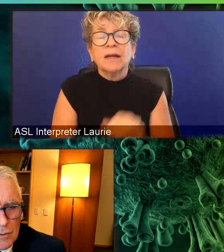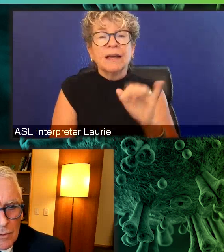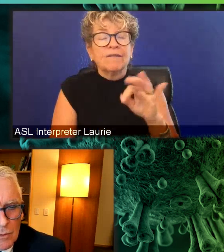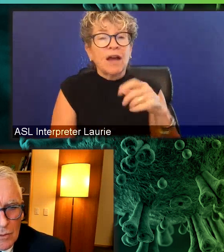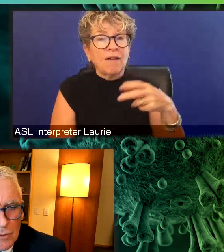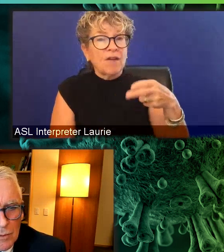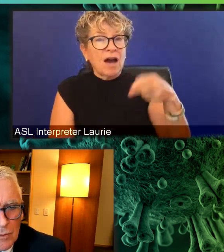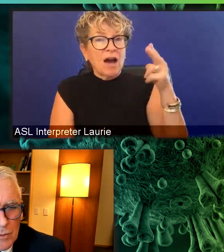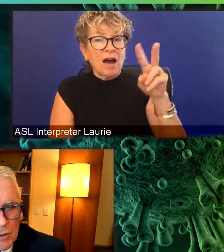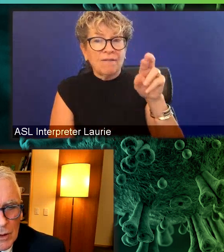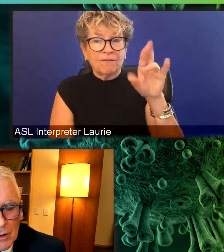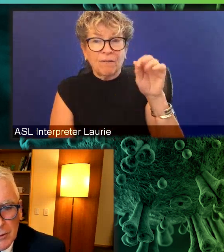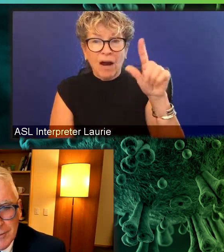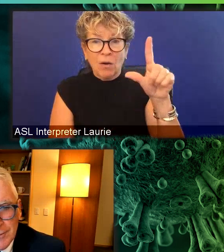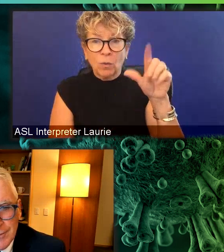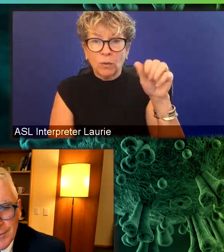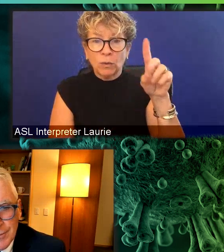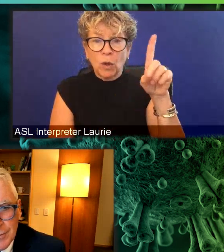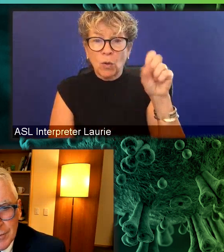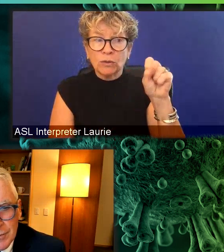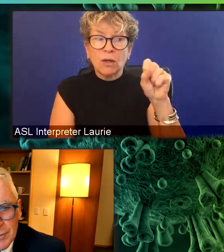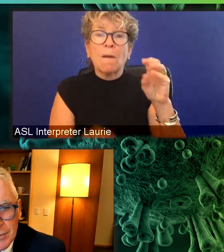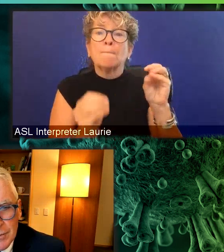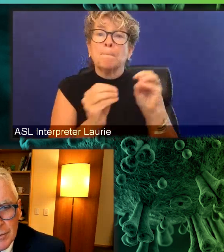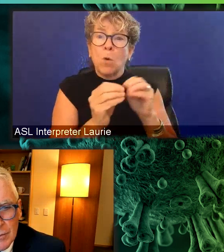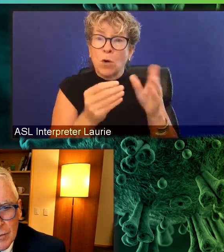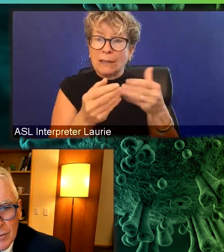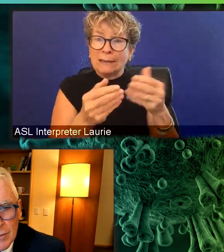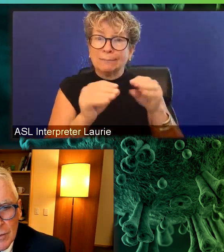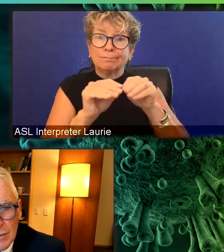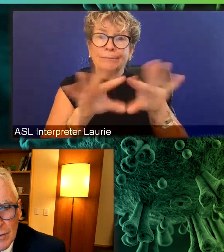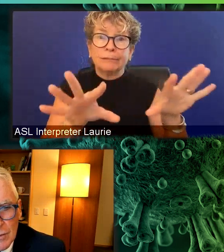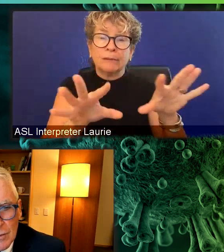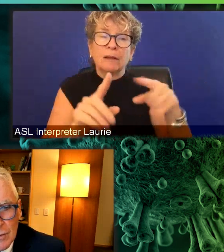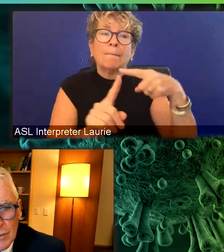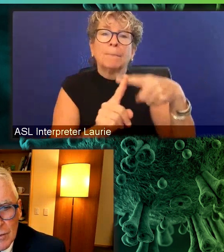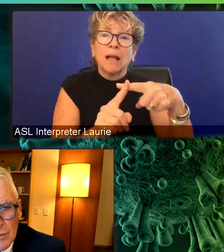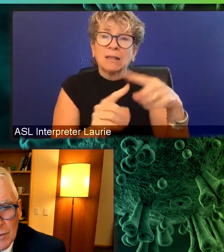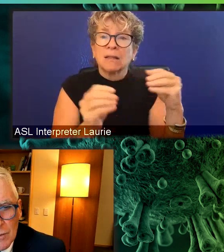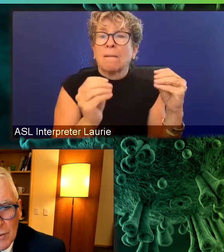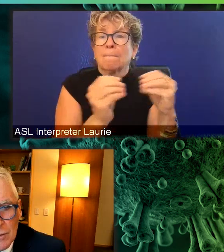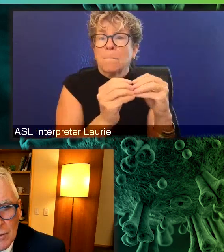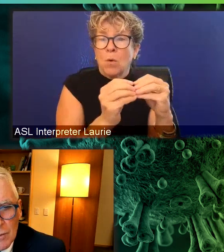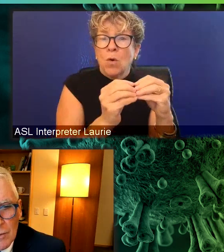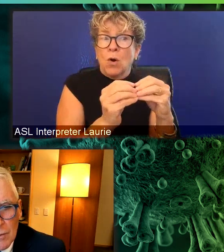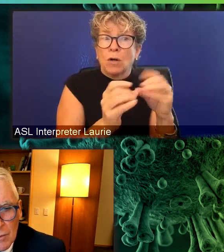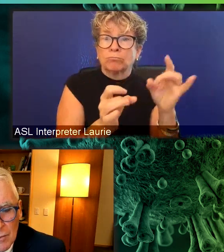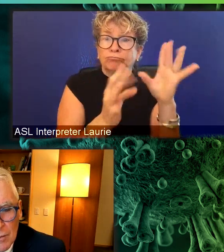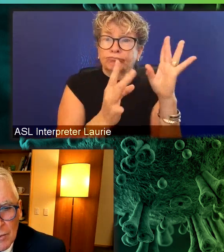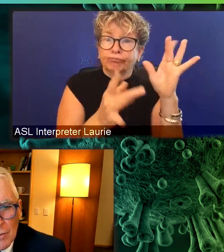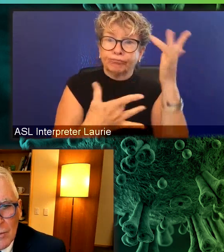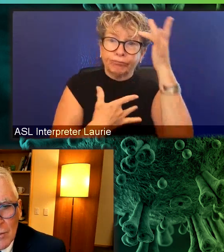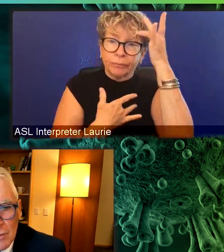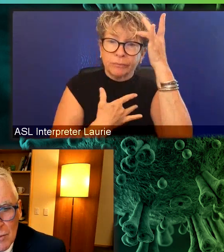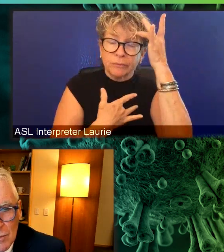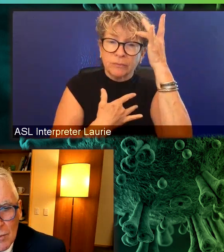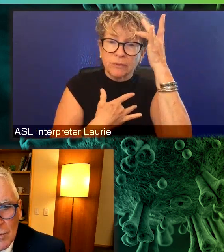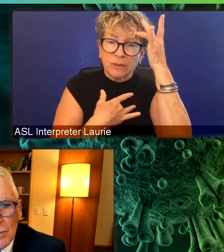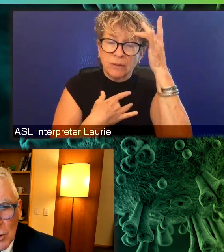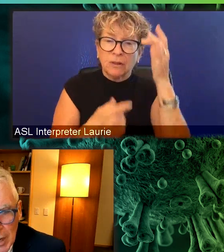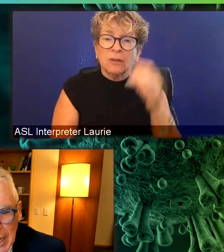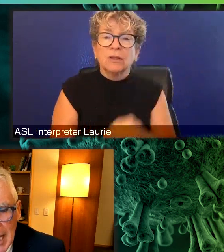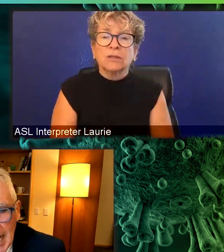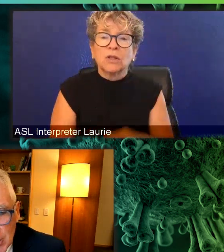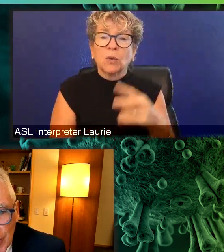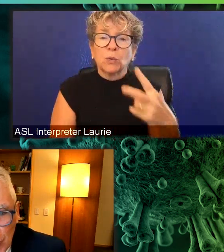becomes much more infectious and somewhat more, um, severe. So yeah, roughly two X more likely to be hospitalized than, than, um, previous form.